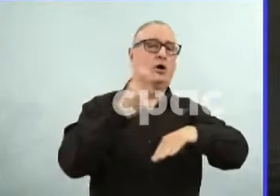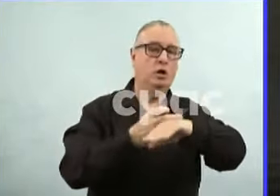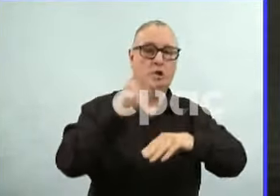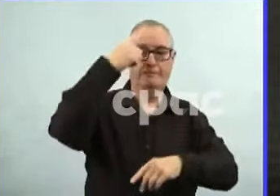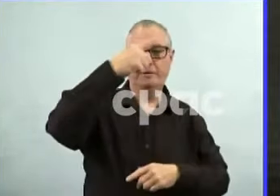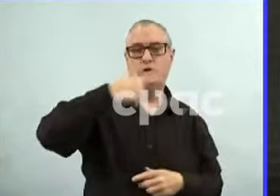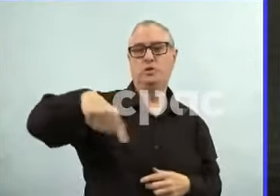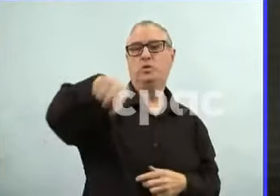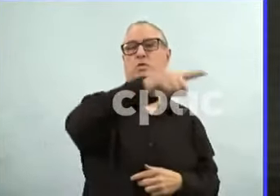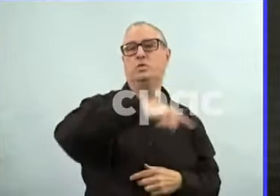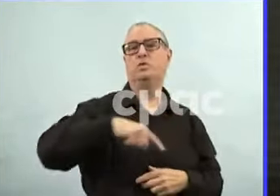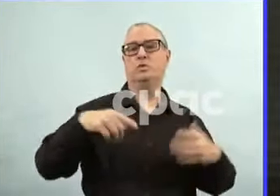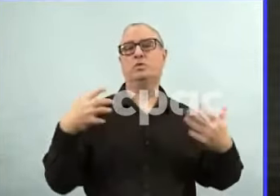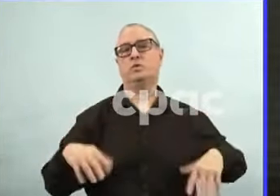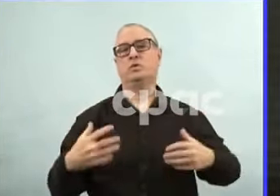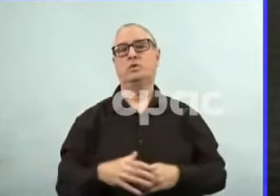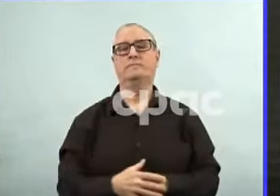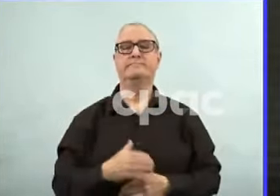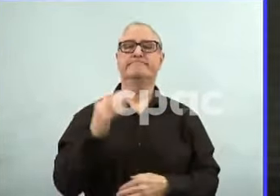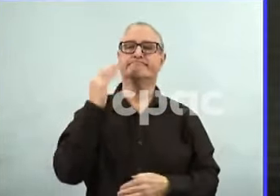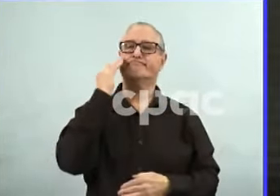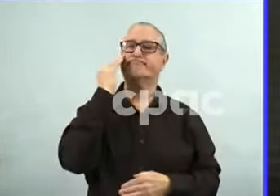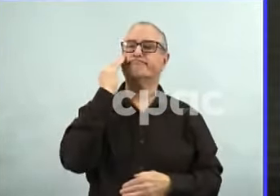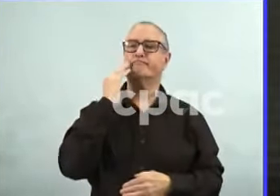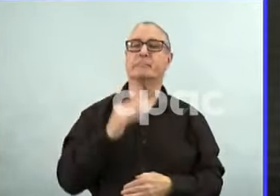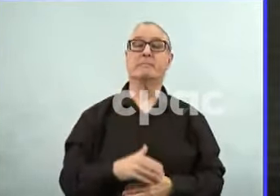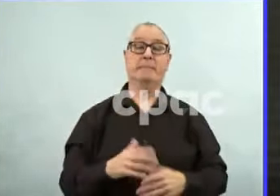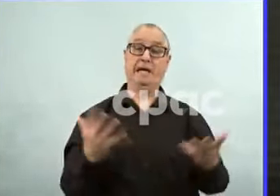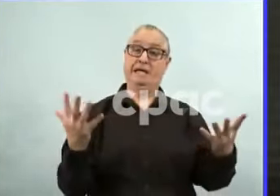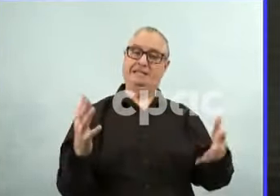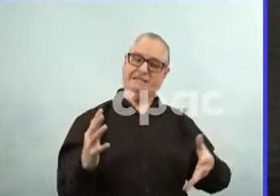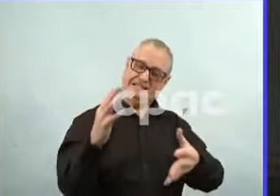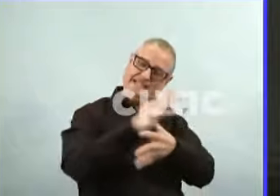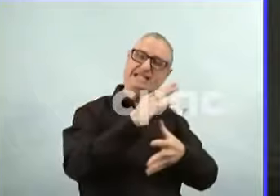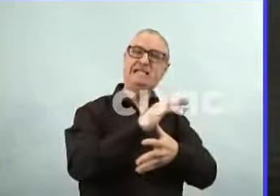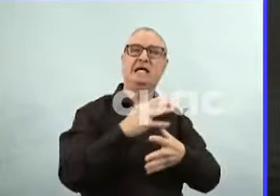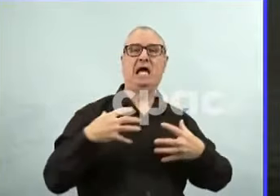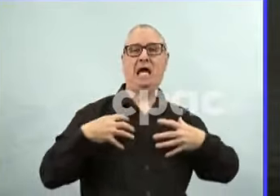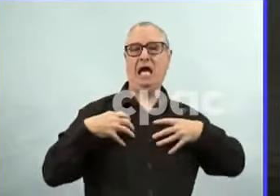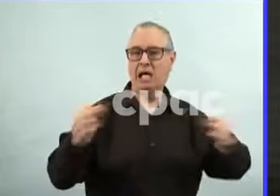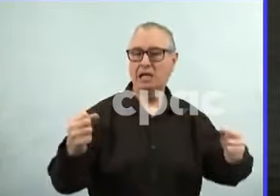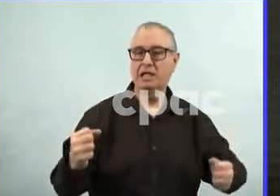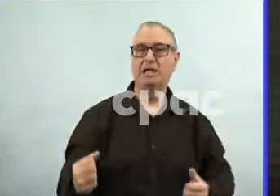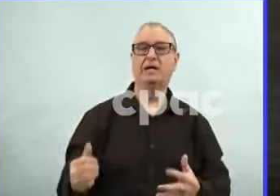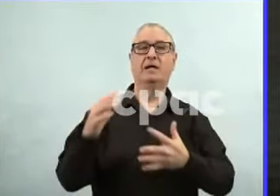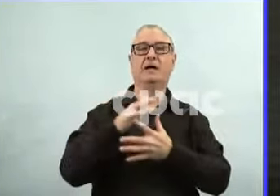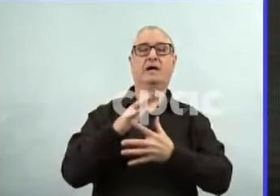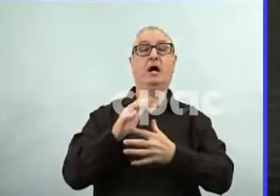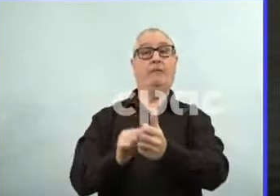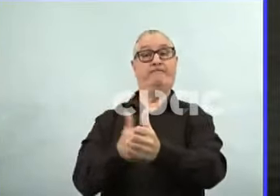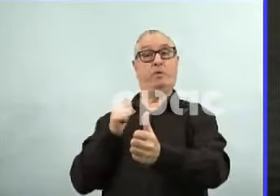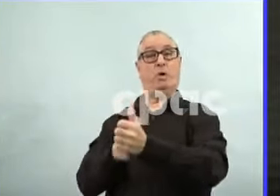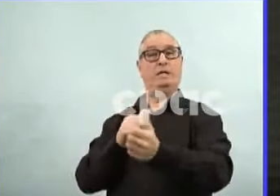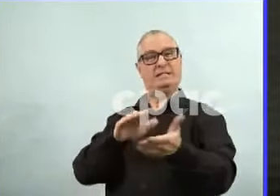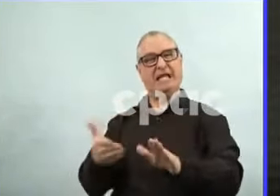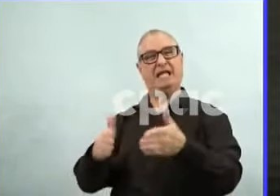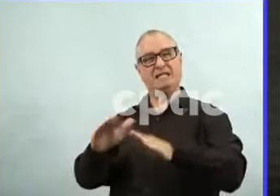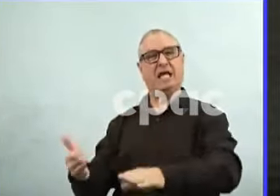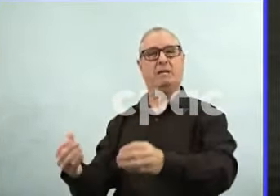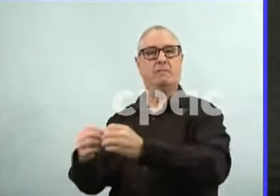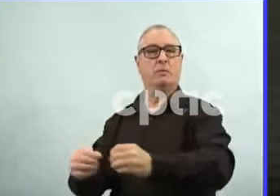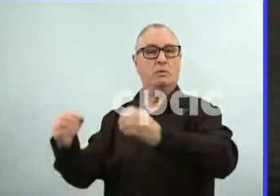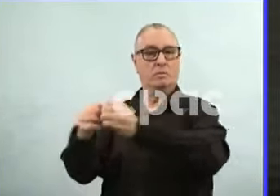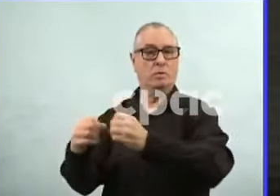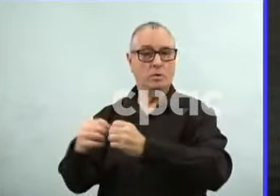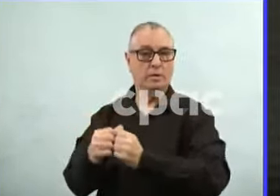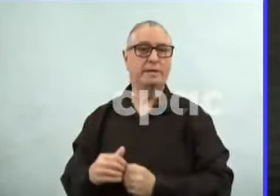harms related to death and mortality, morbidity and overwhelming the acute care system with COVID-19 was real. And that would